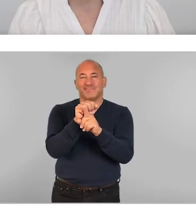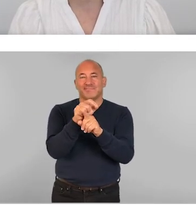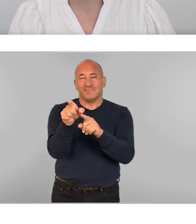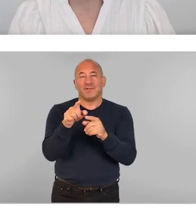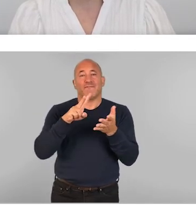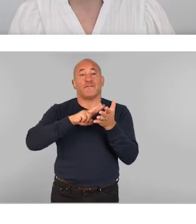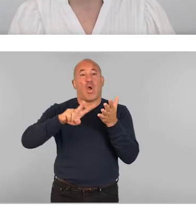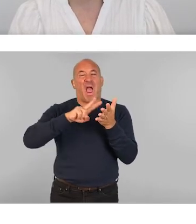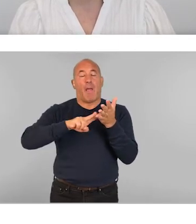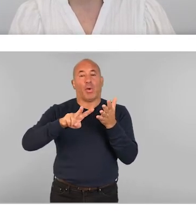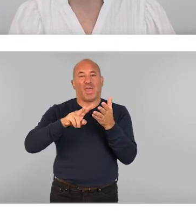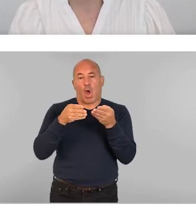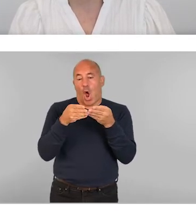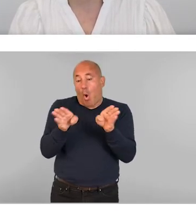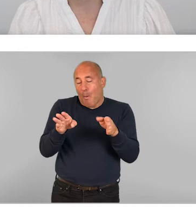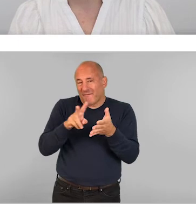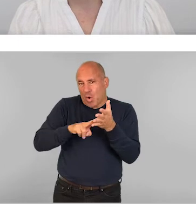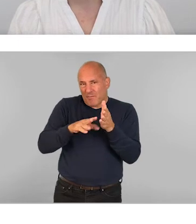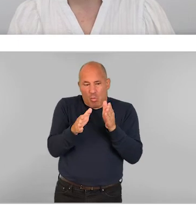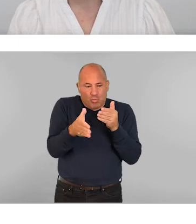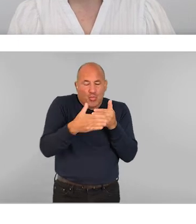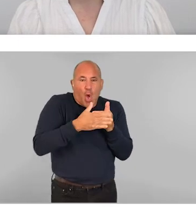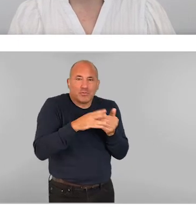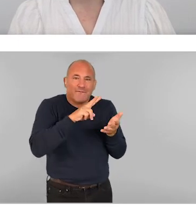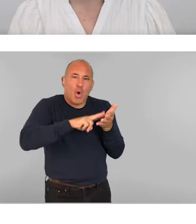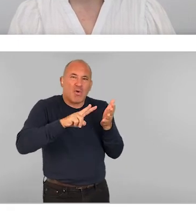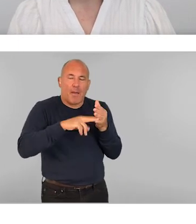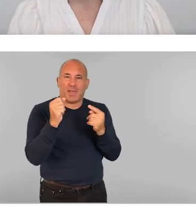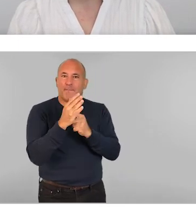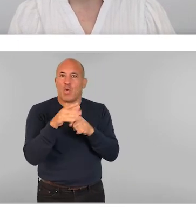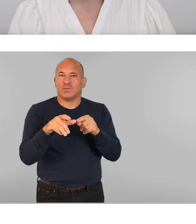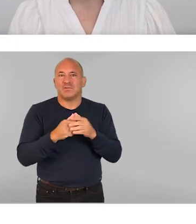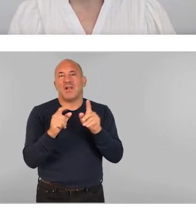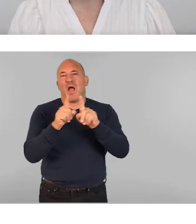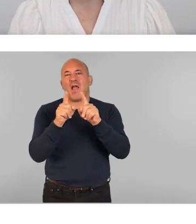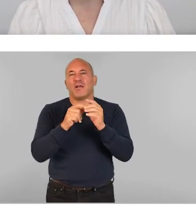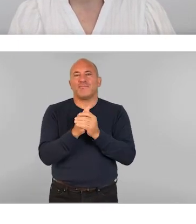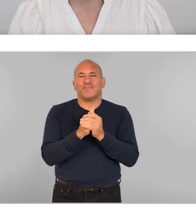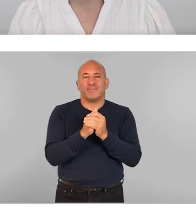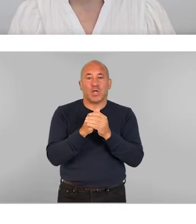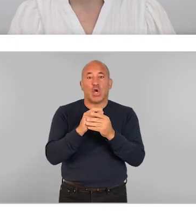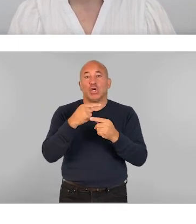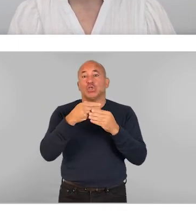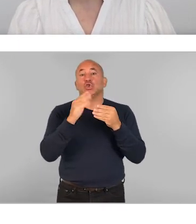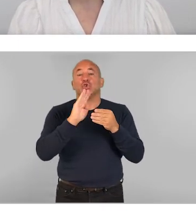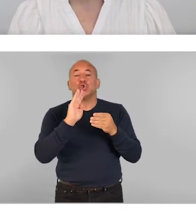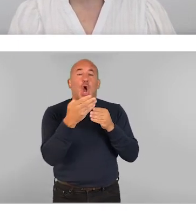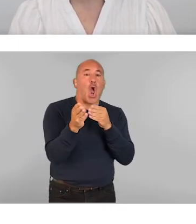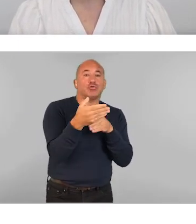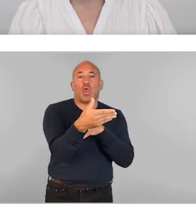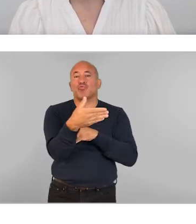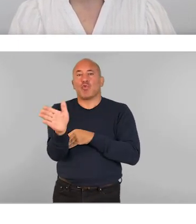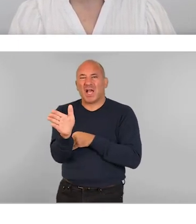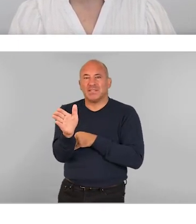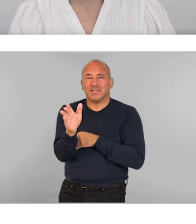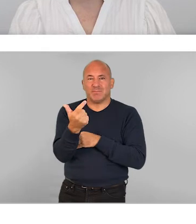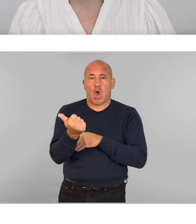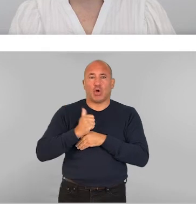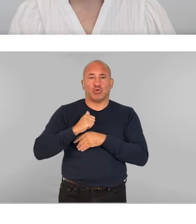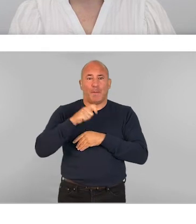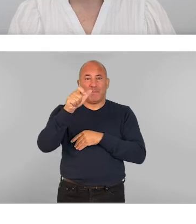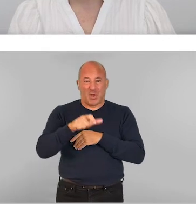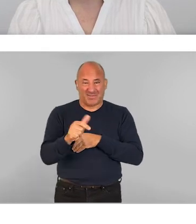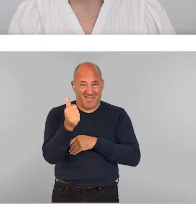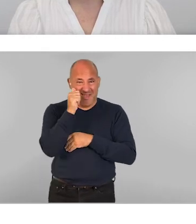of recognizing open and closed vocabulary. For example, using the phrase turn to the right assumes a neurotypical group of